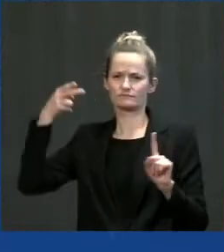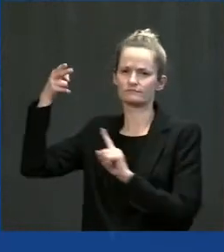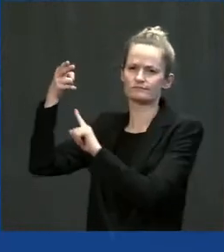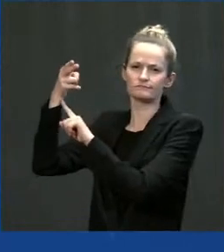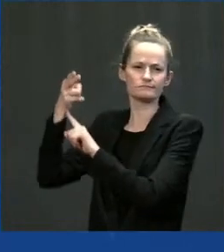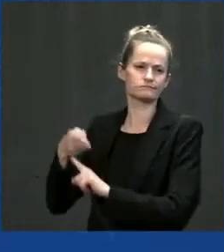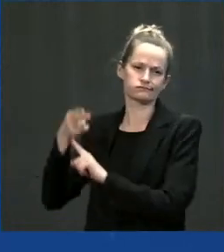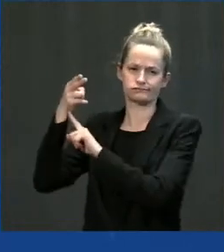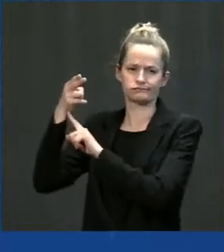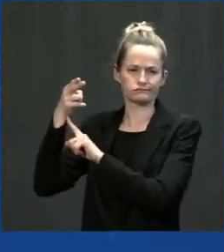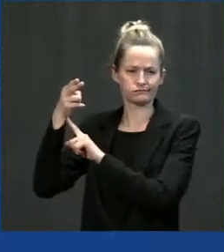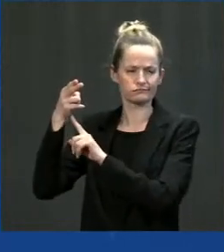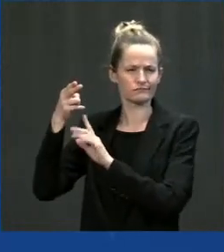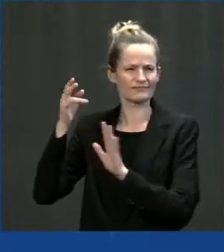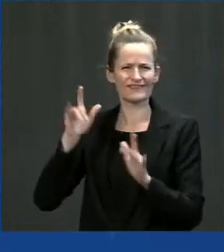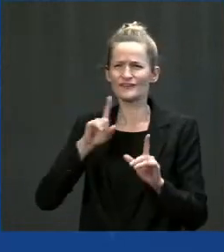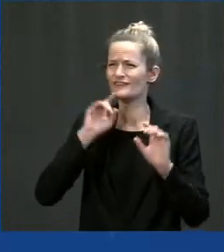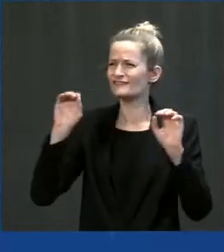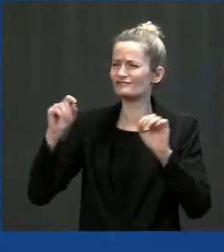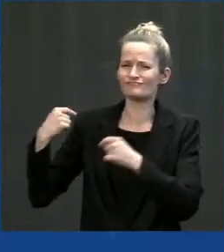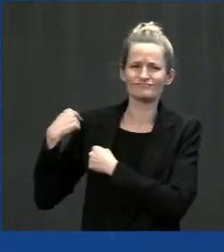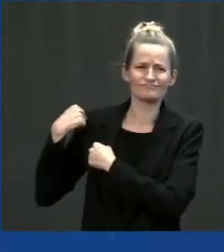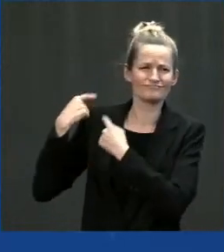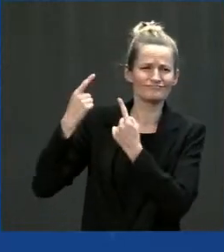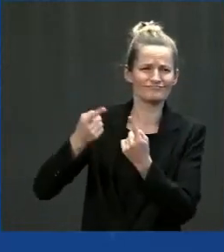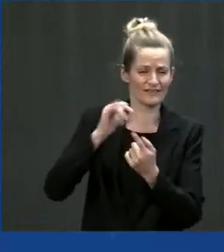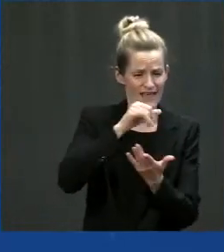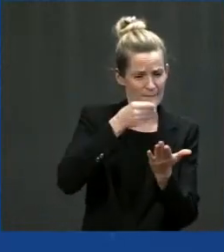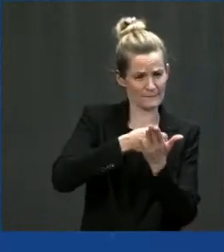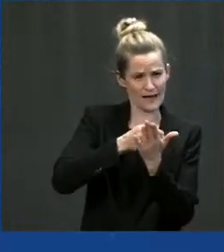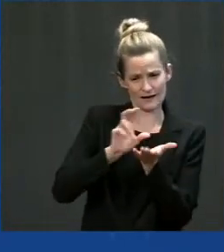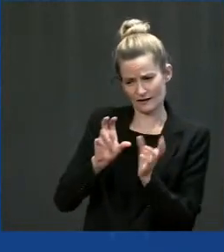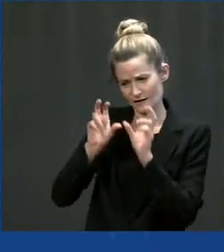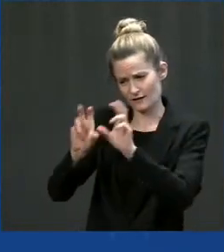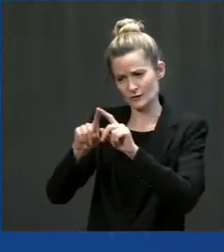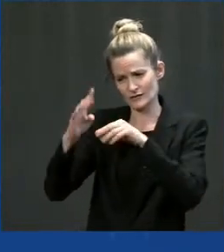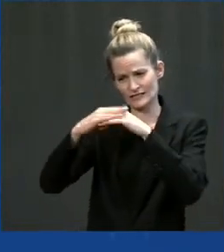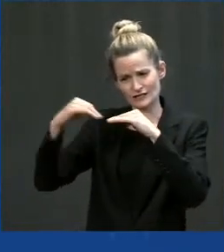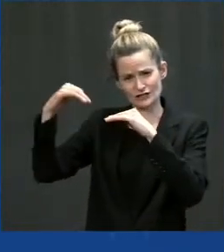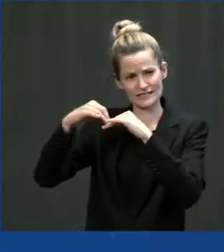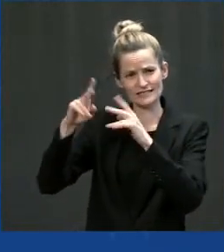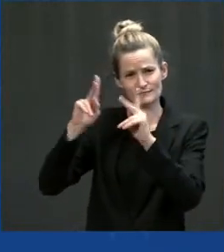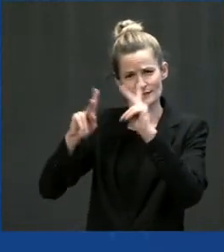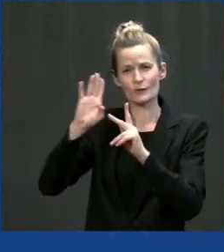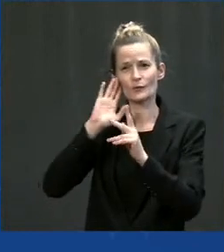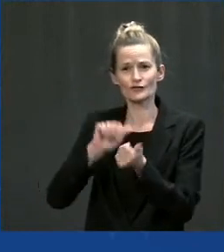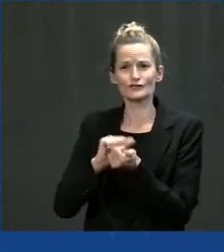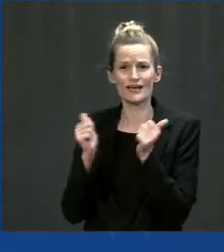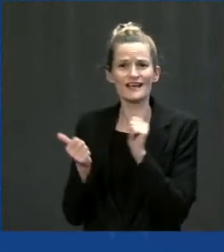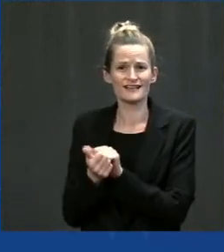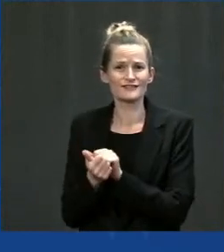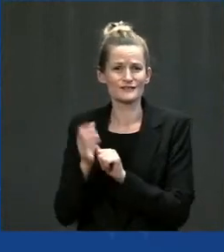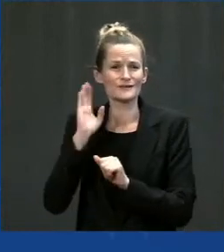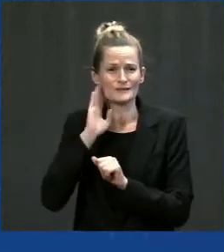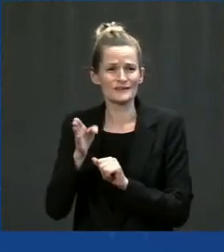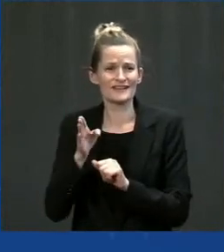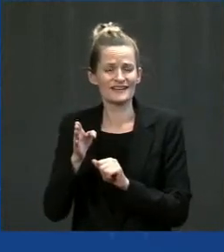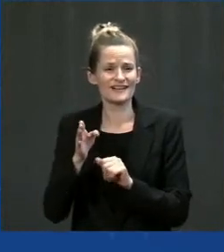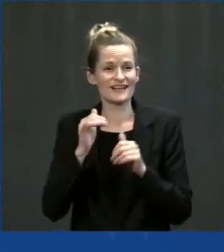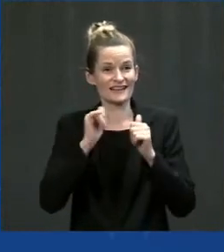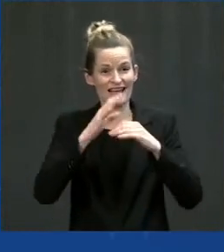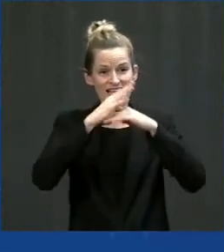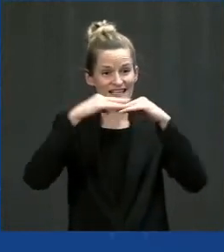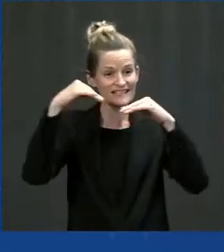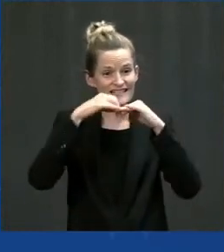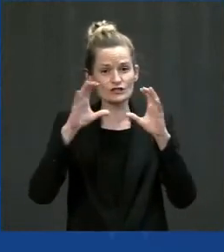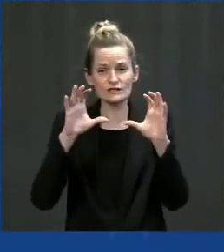for tribes across this country. That's very important. nations. Indian nations. Indian nations across this country working